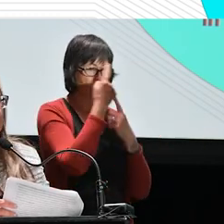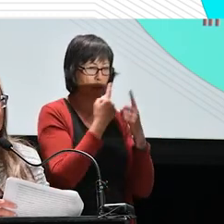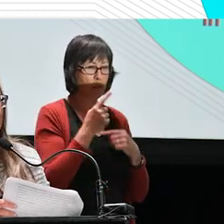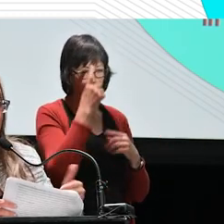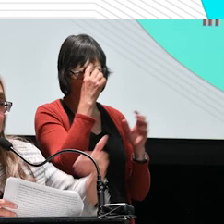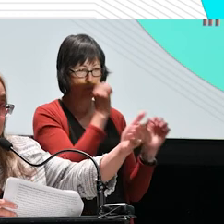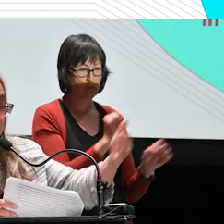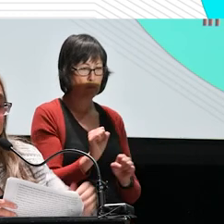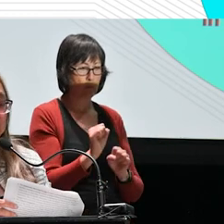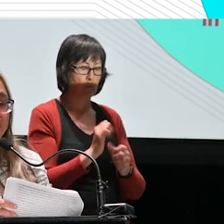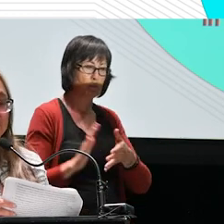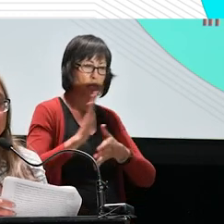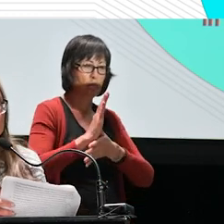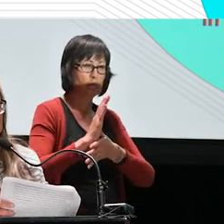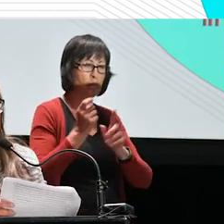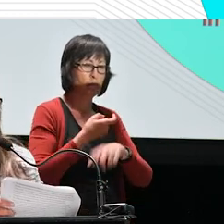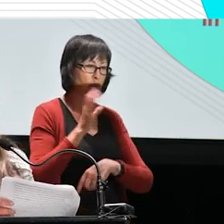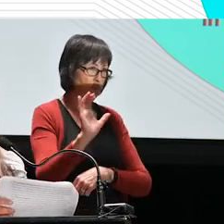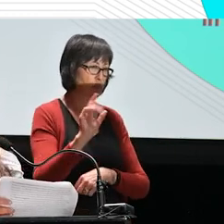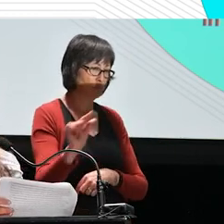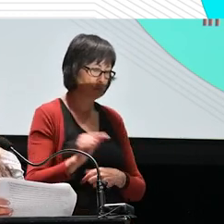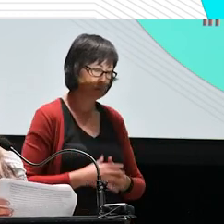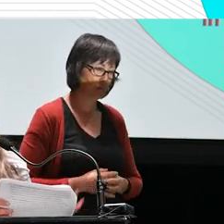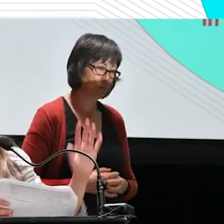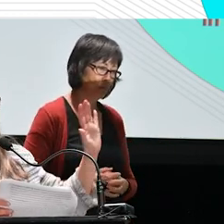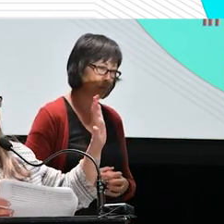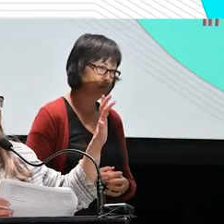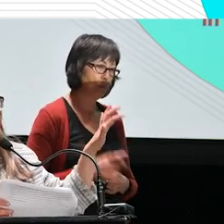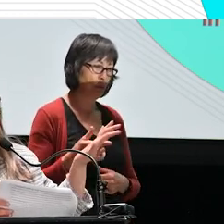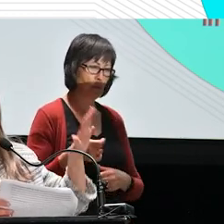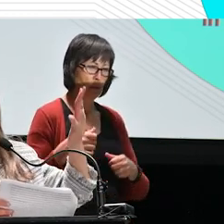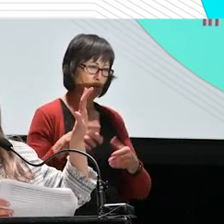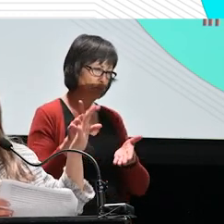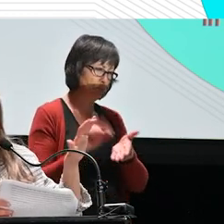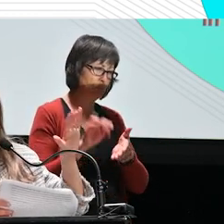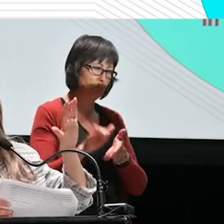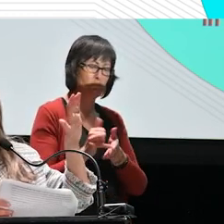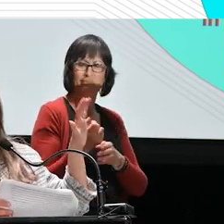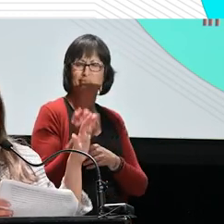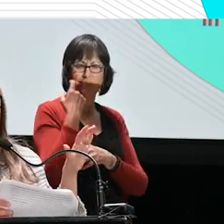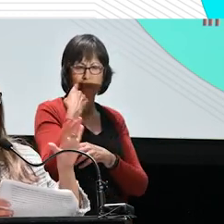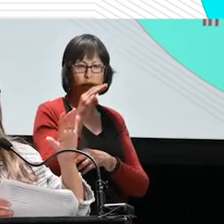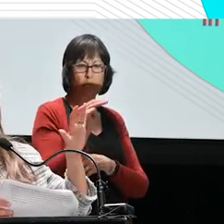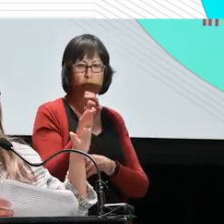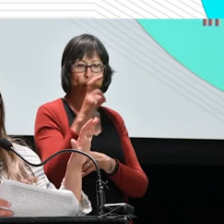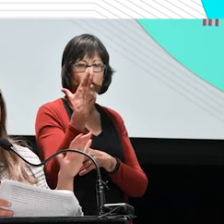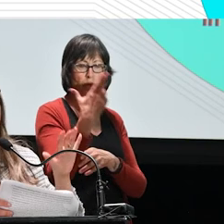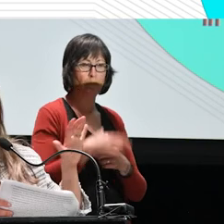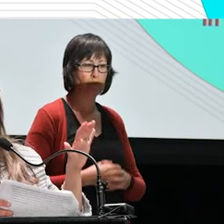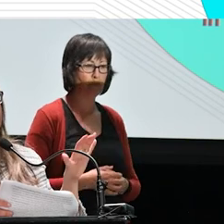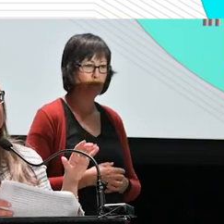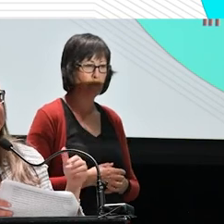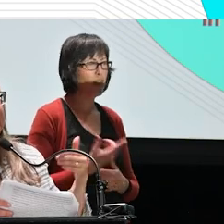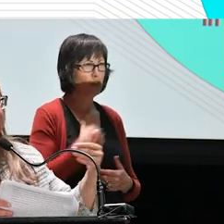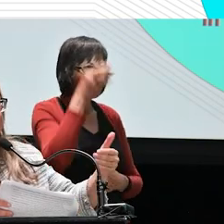that were published back in March. So, we wanted to give you a bit of a preview. You'll hear us talk more